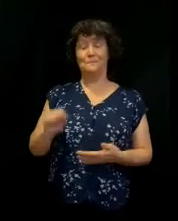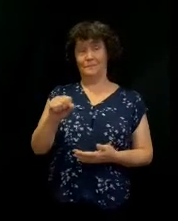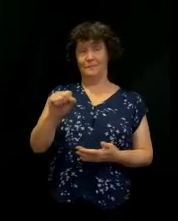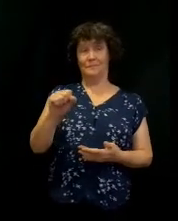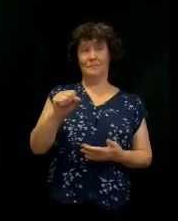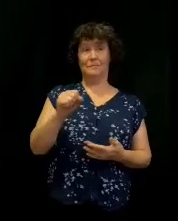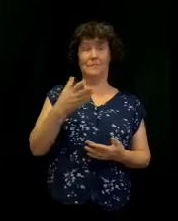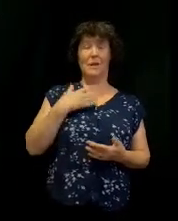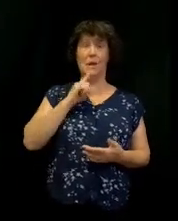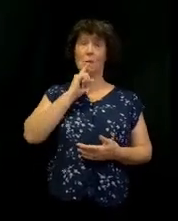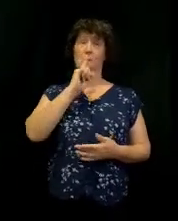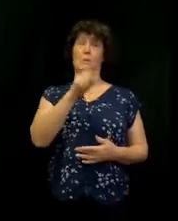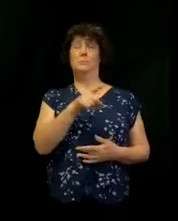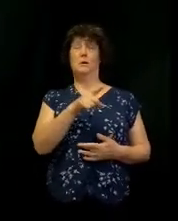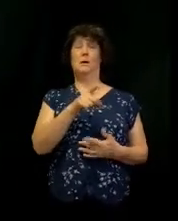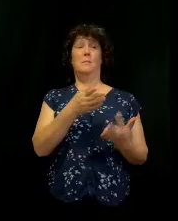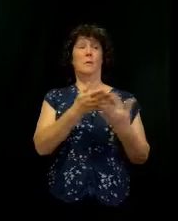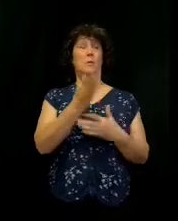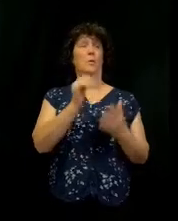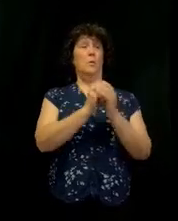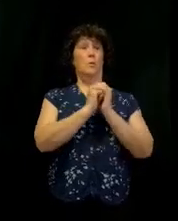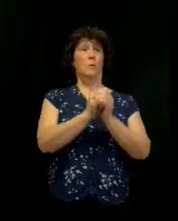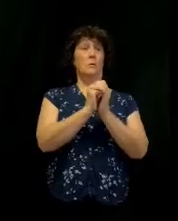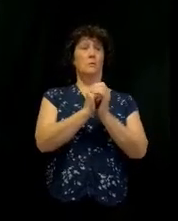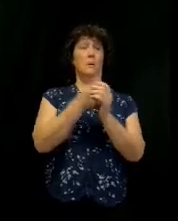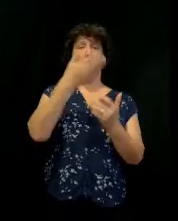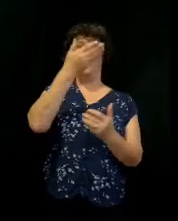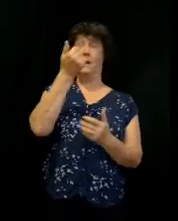And I'm going to respond in my worship because he's good.